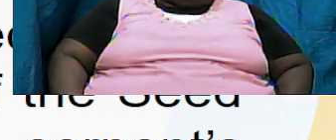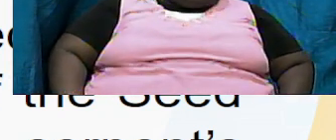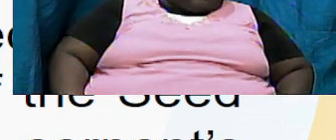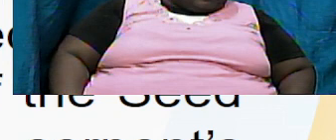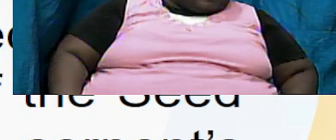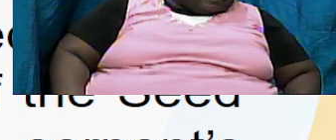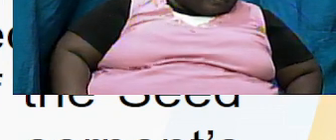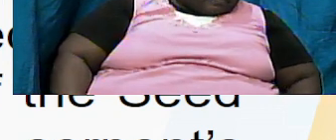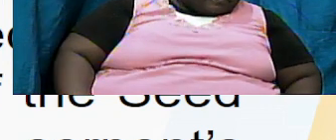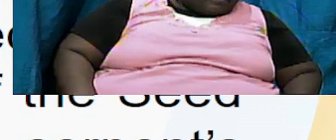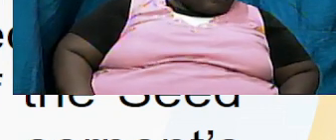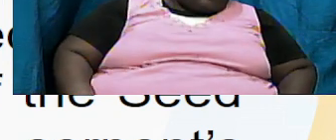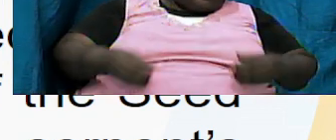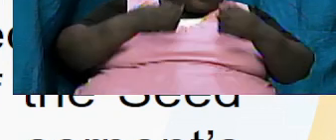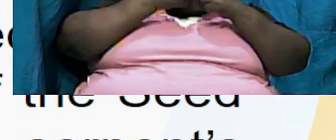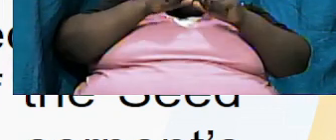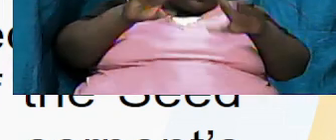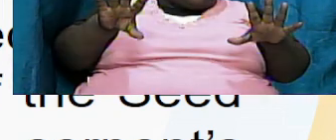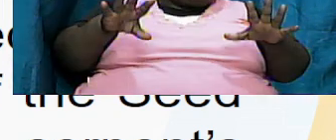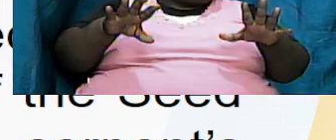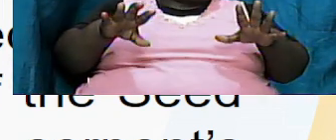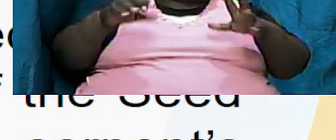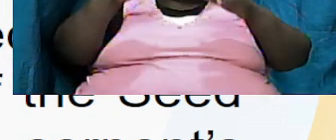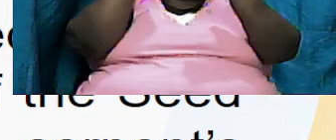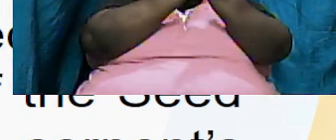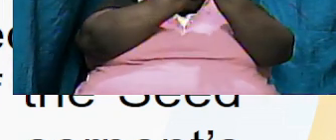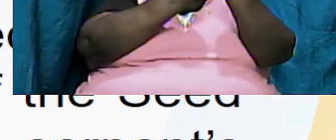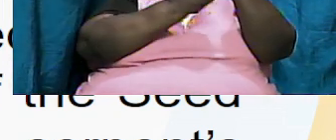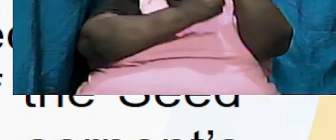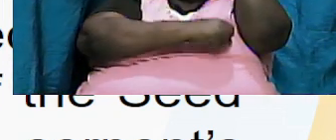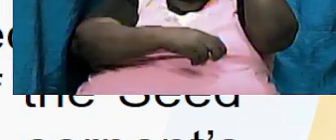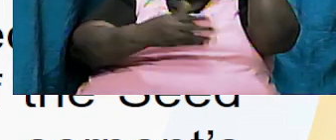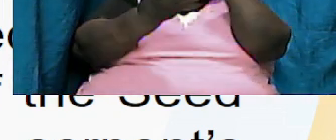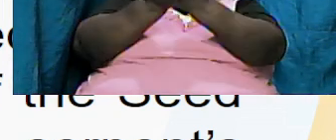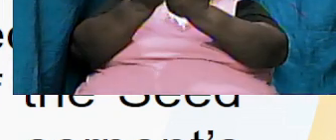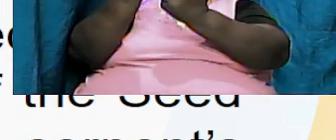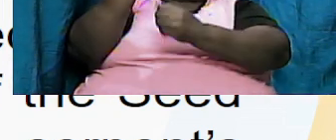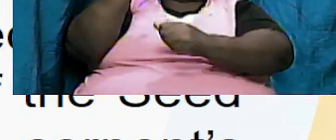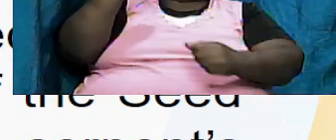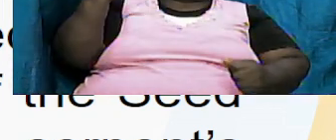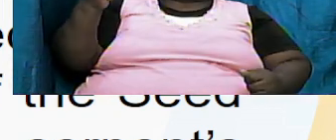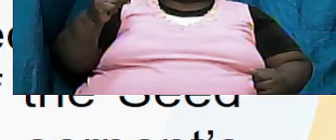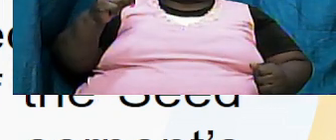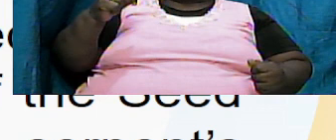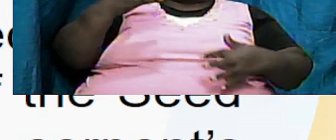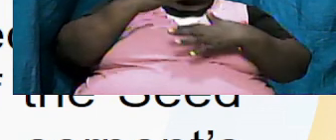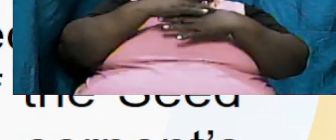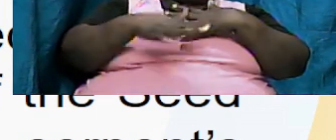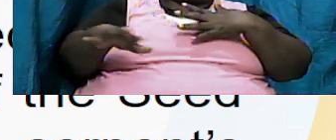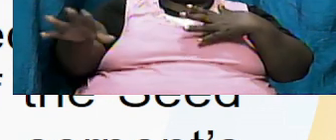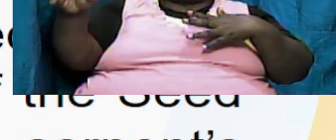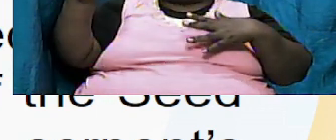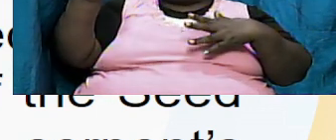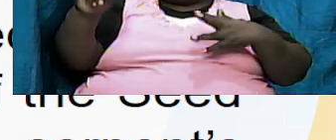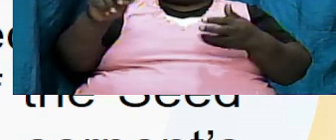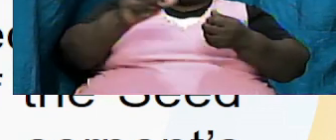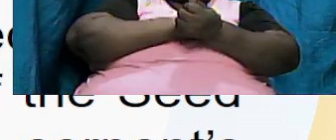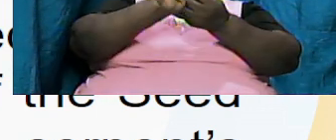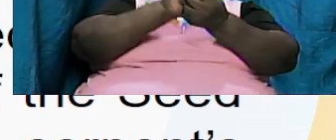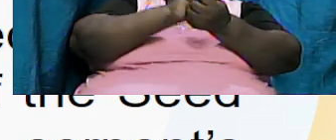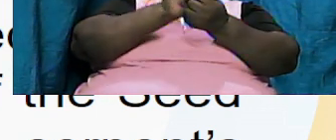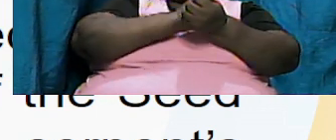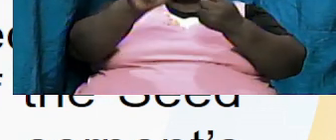going to see that without the shedding of blood without animal sacrifice there can be no remission of